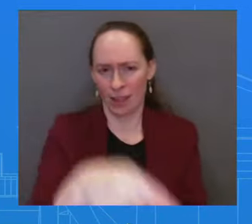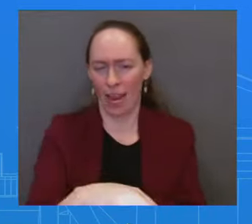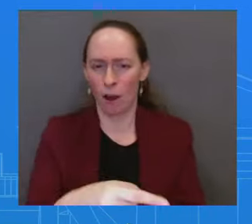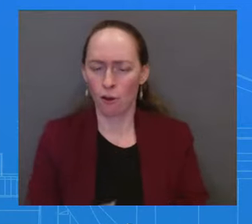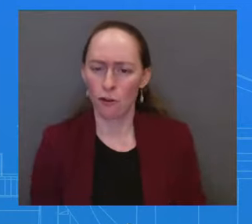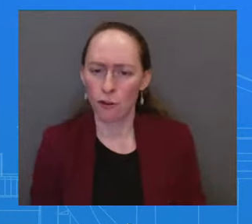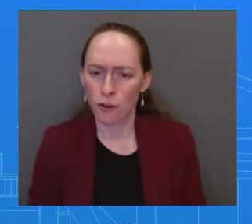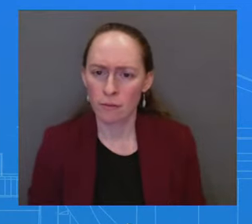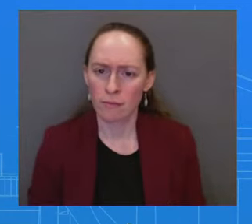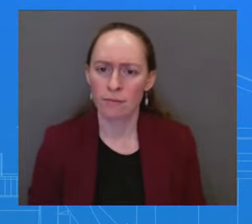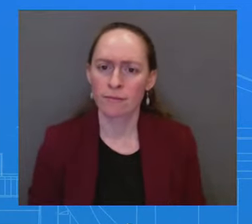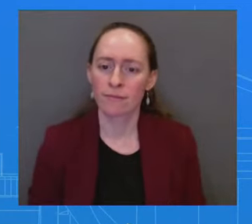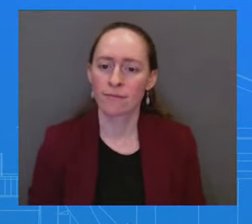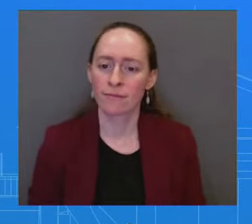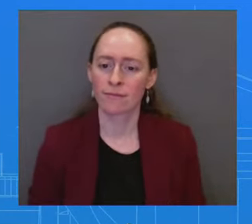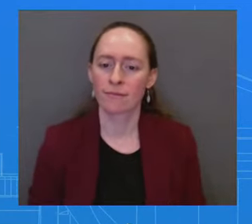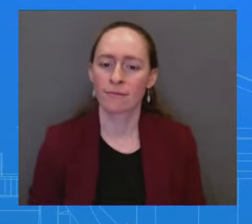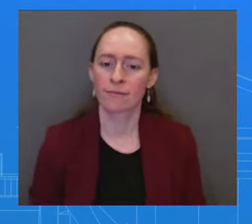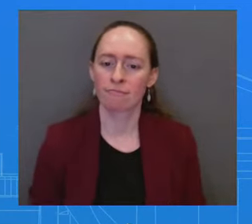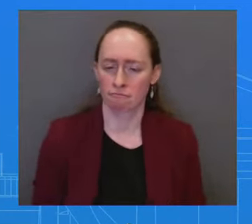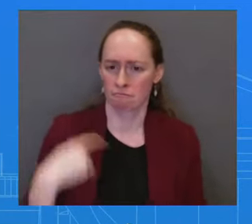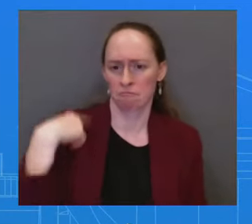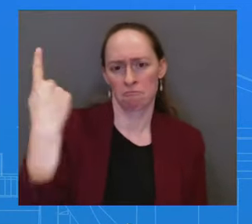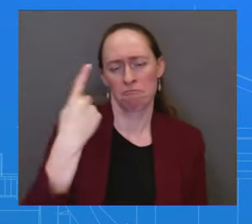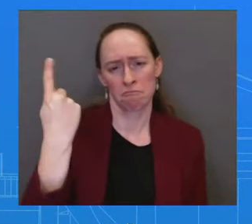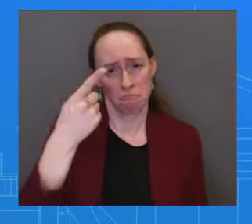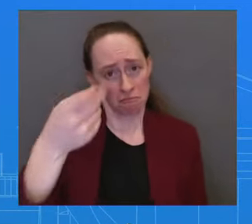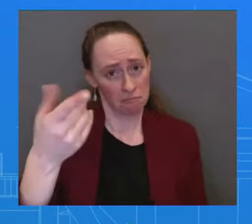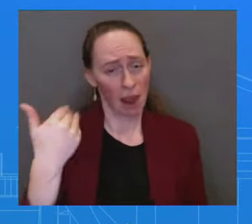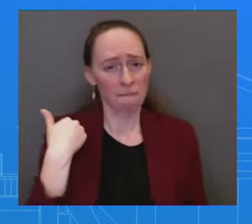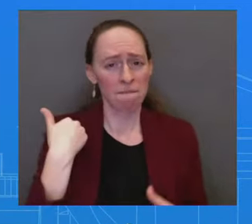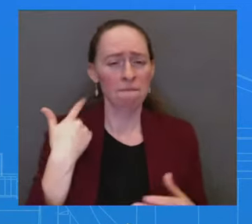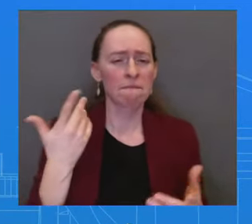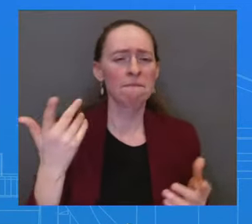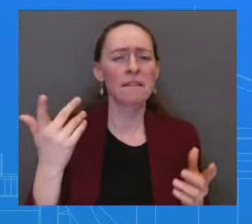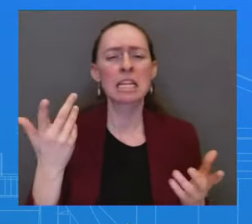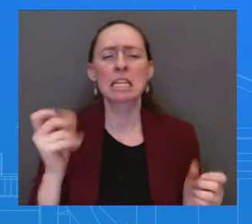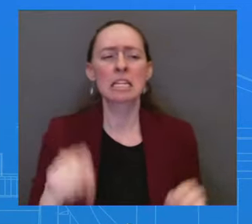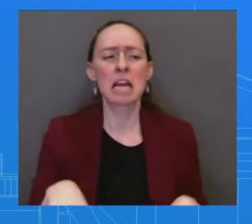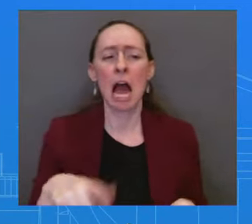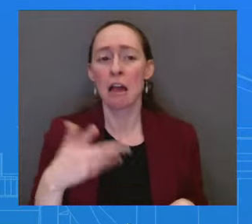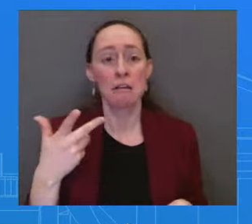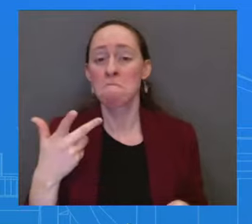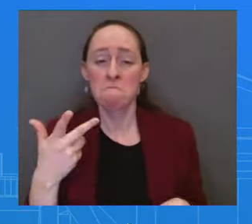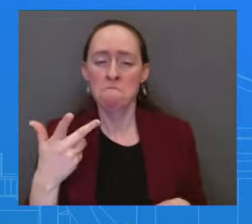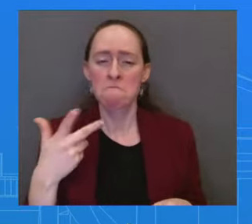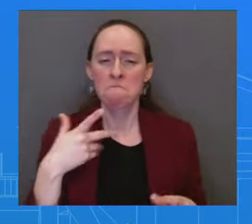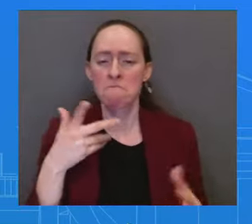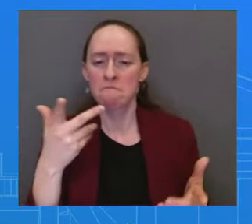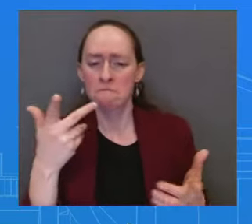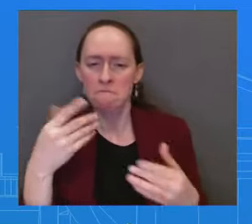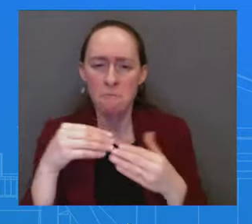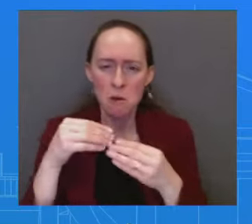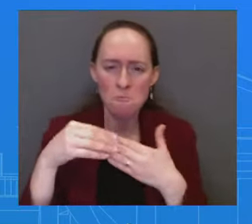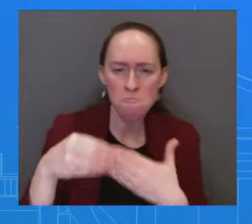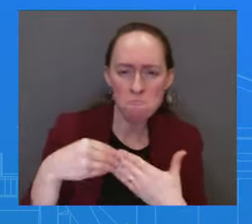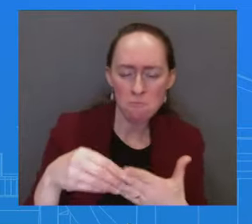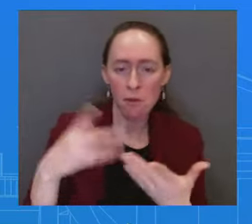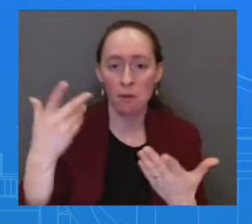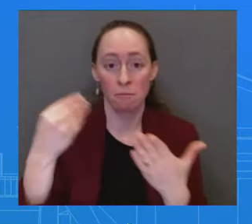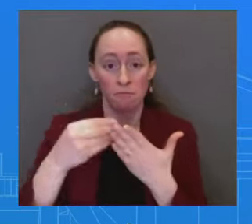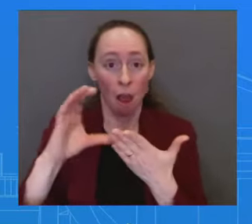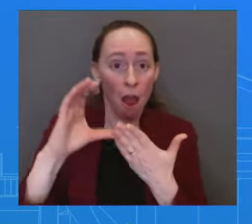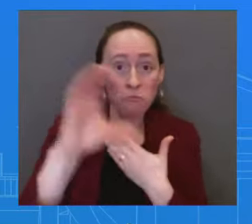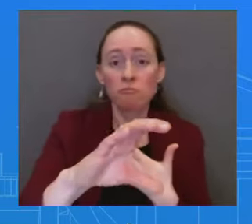room from the administration on the number that is put for the Ukraine funding? Would that come down